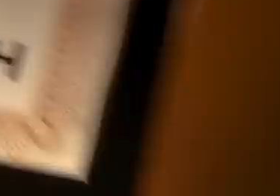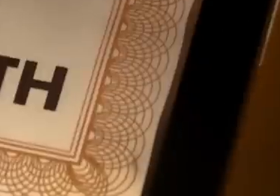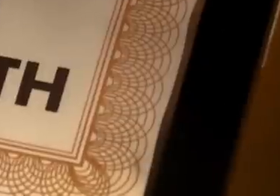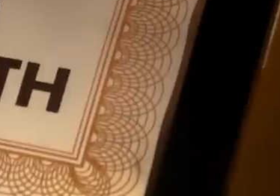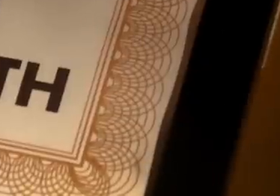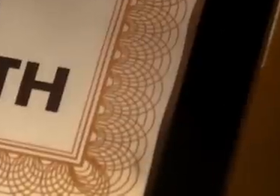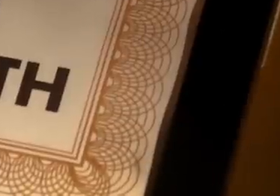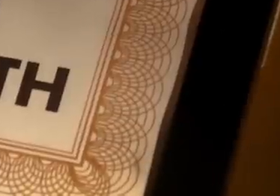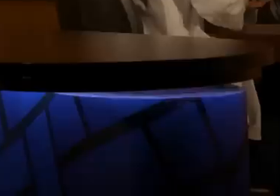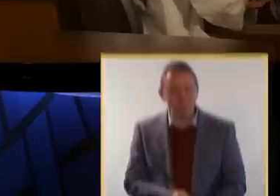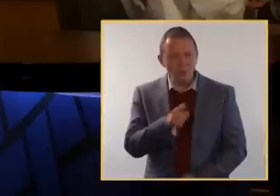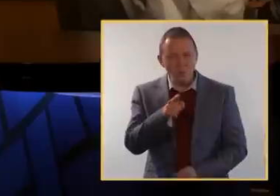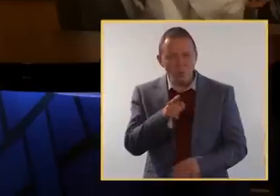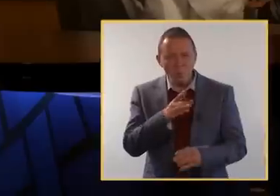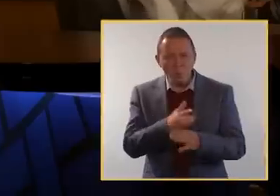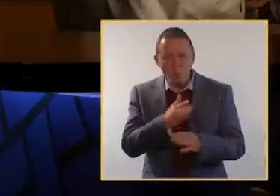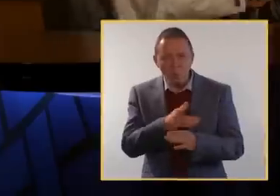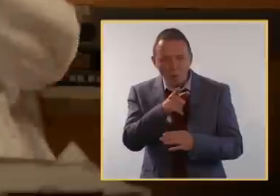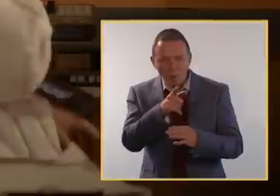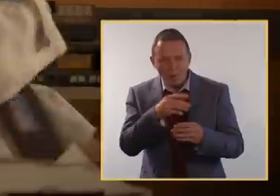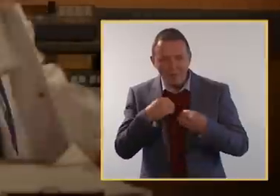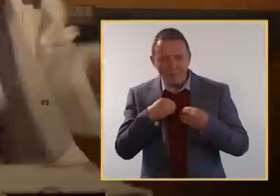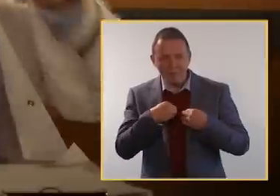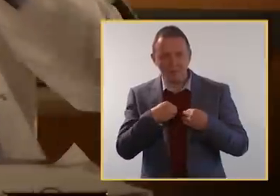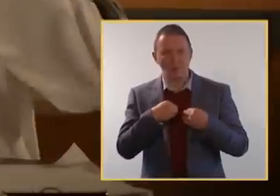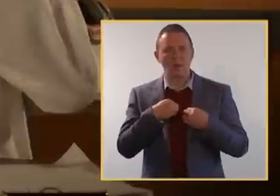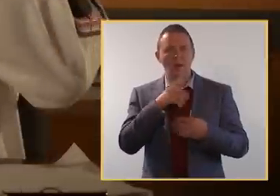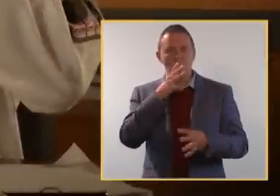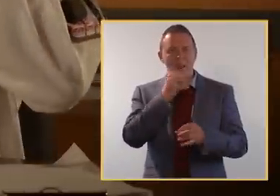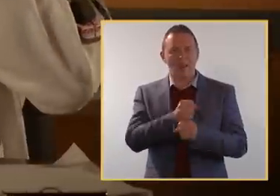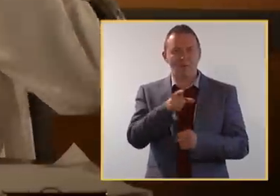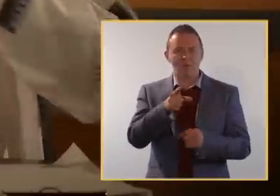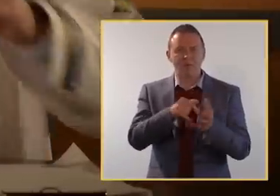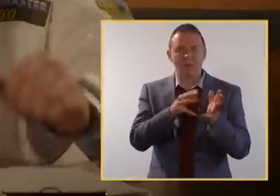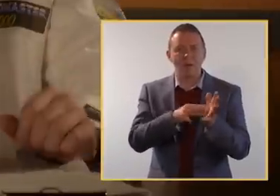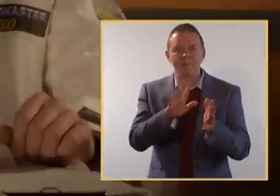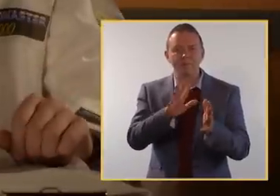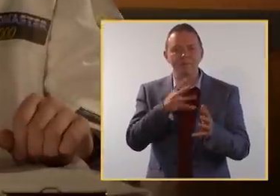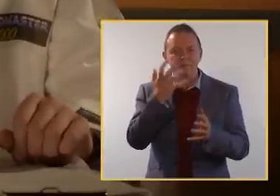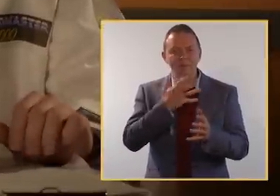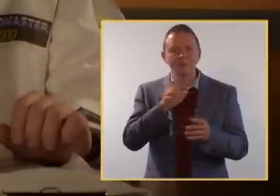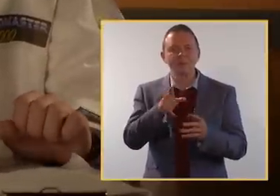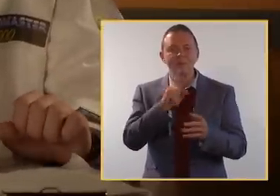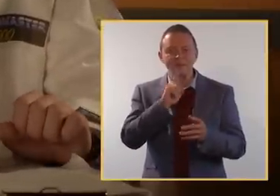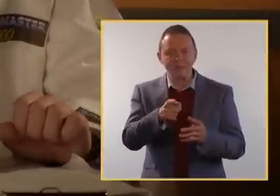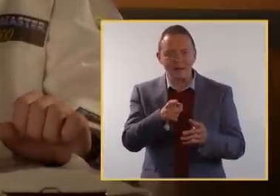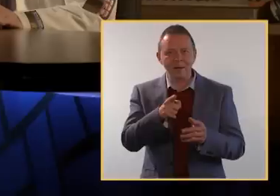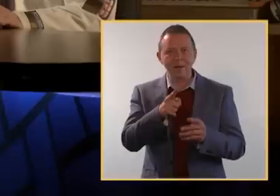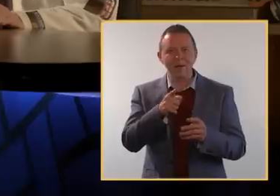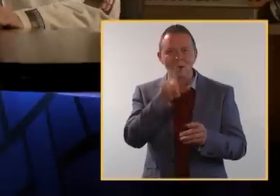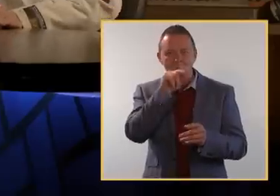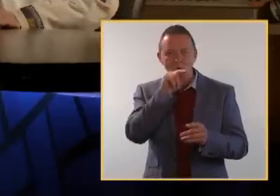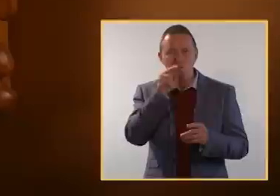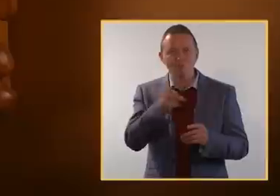SoundMaster. SoundMaster. Do you work for SoundMaster? What a thing to SoundMaster... I mean, say!